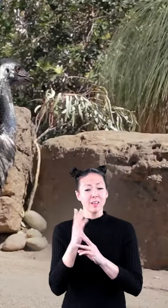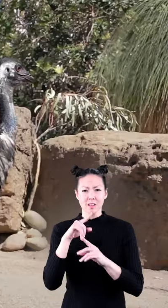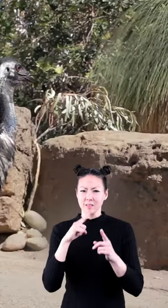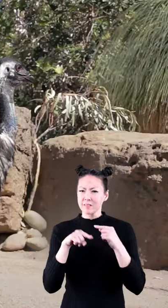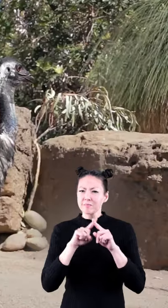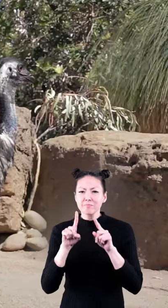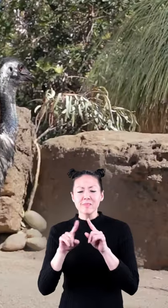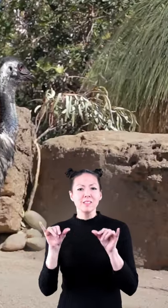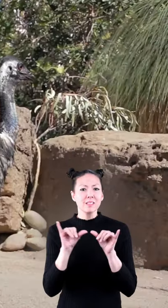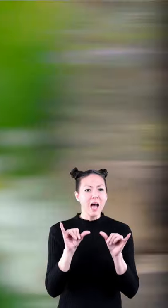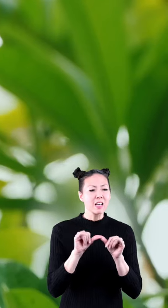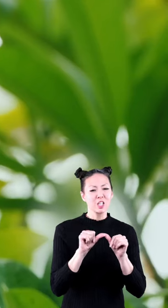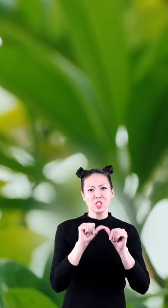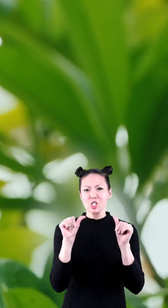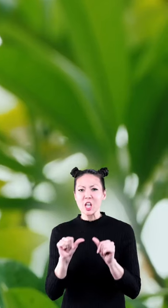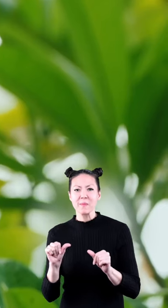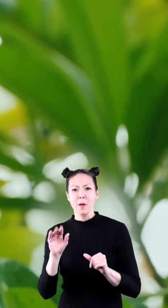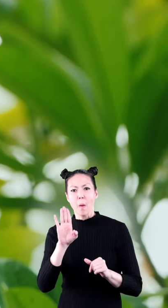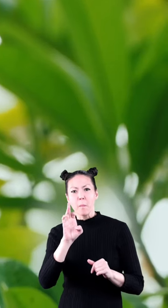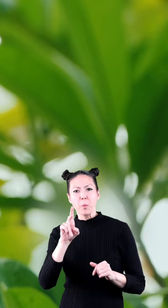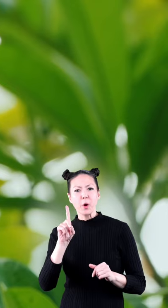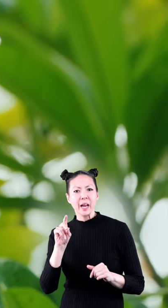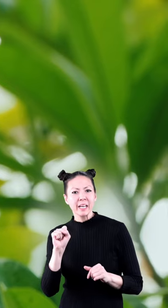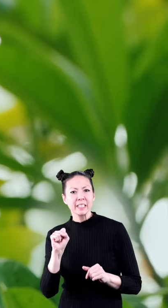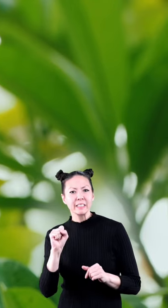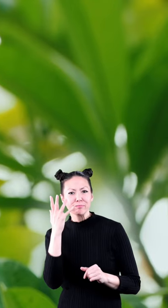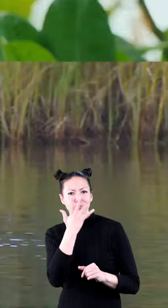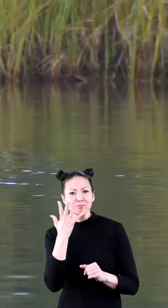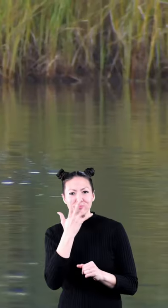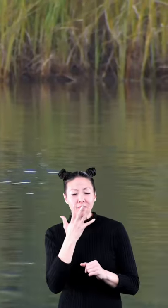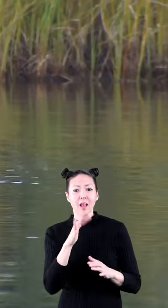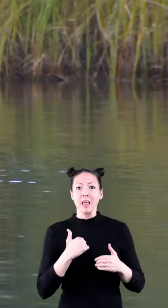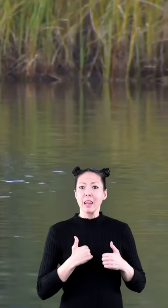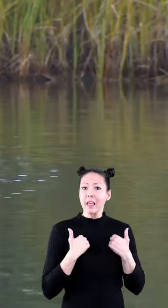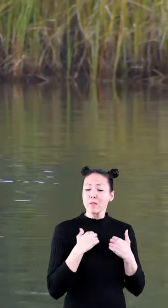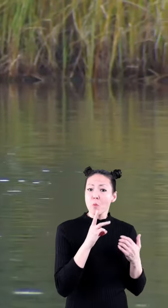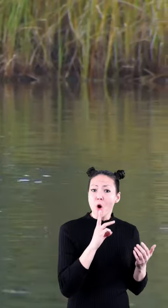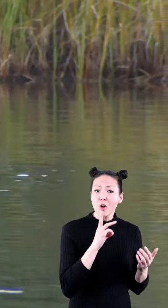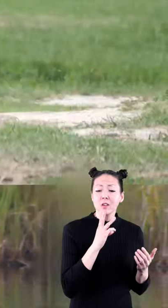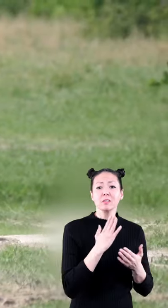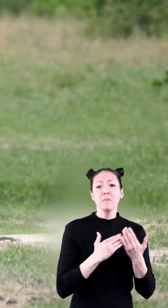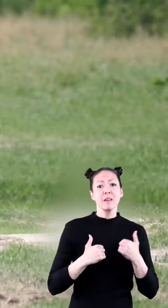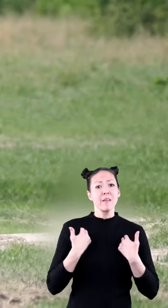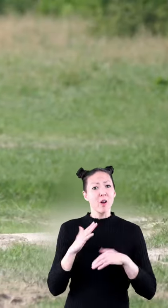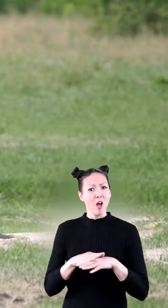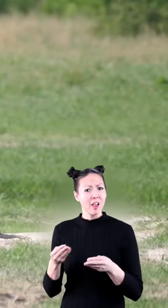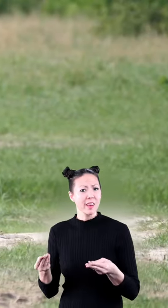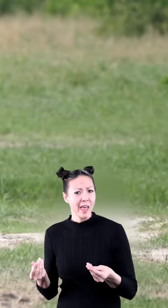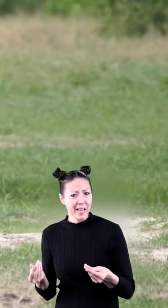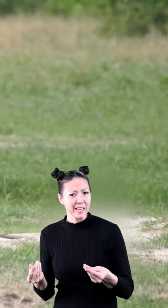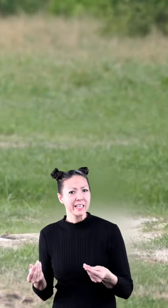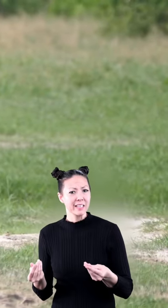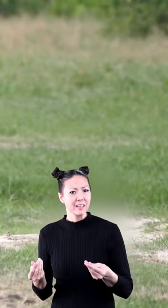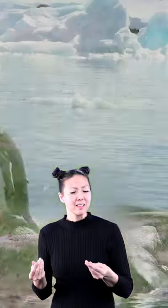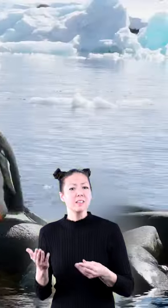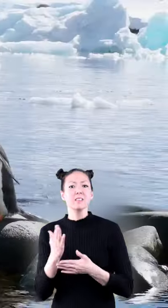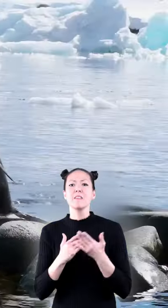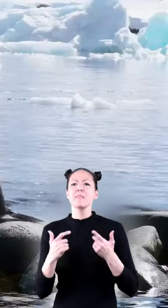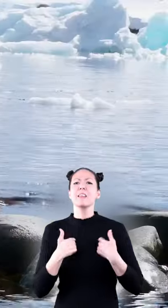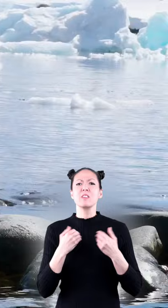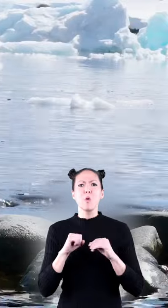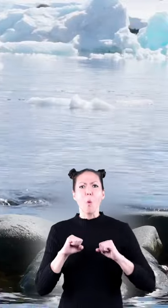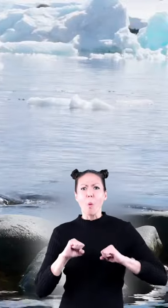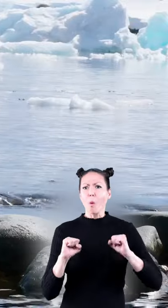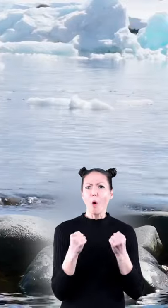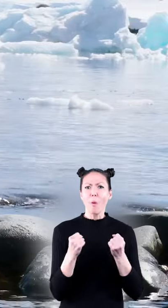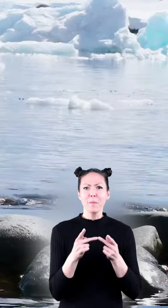come in all sizes shapes and breeds some live on water and others on land some